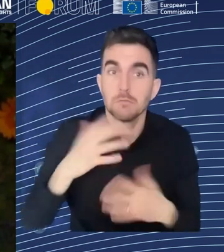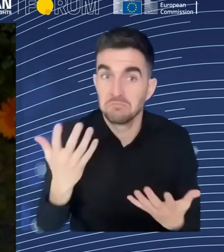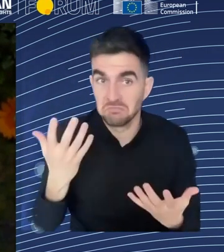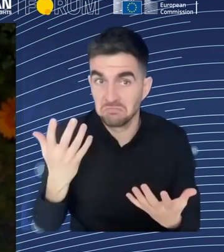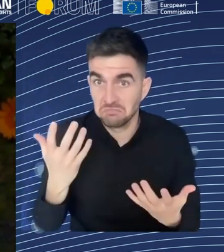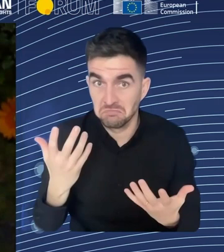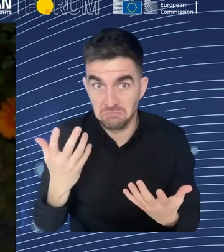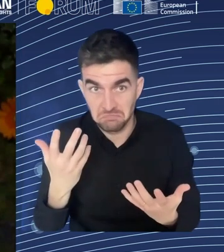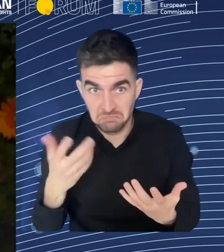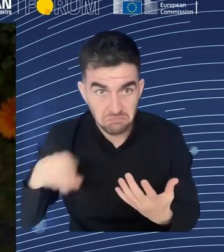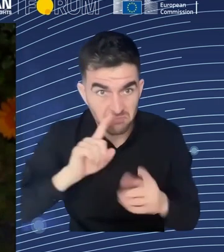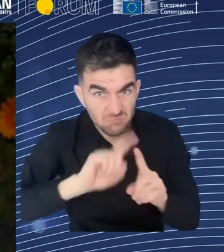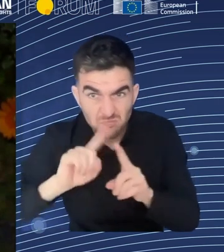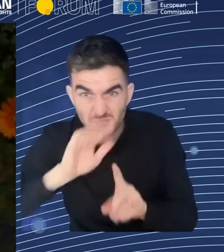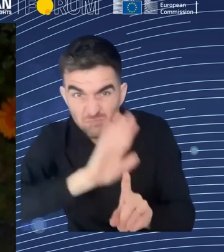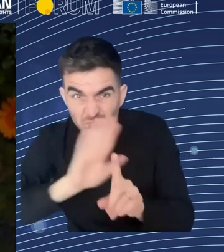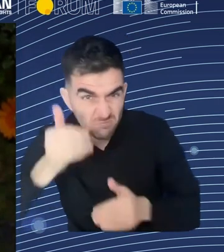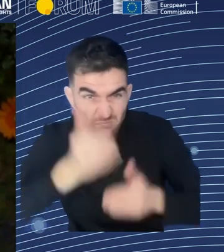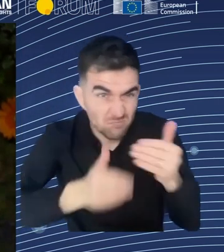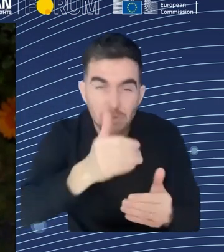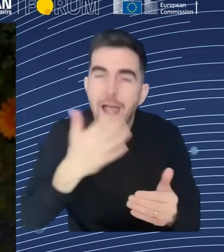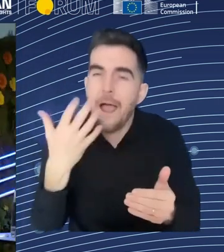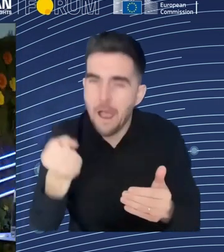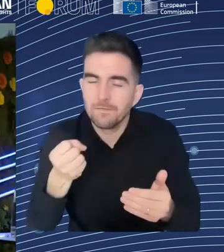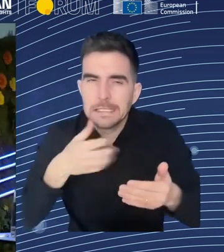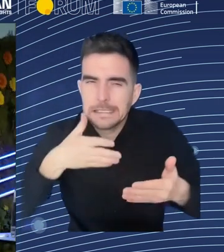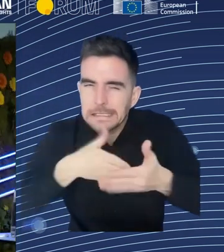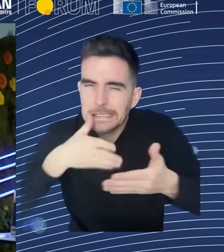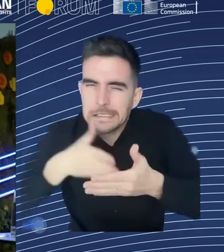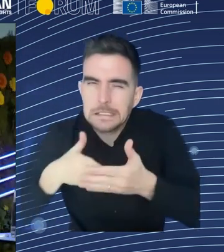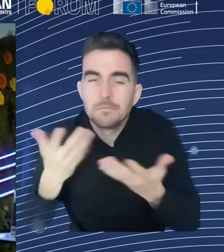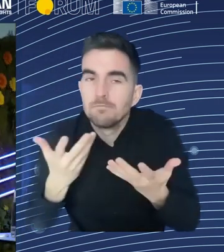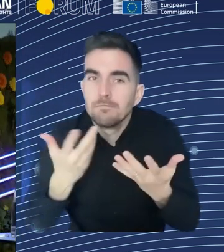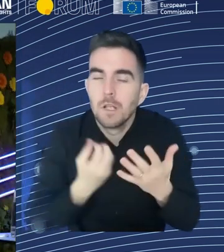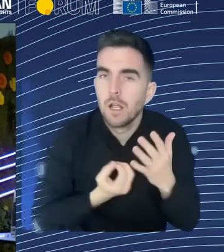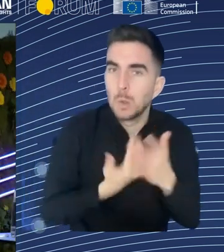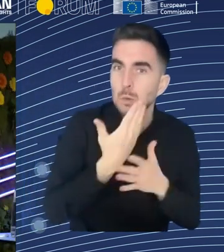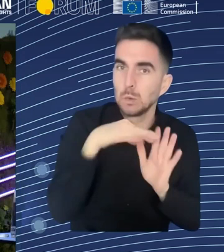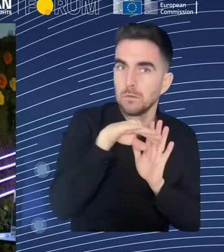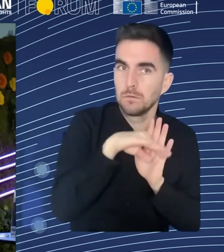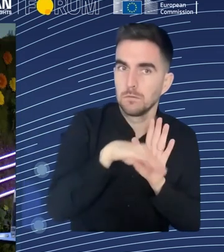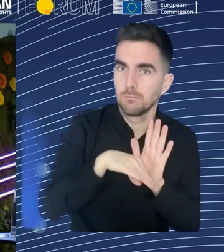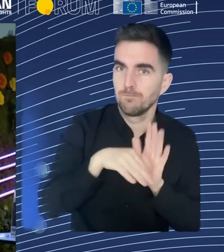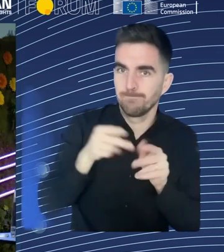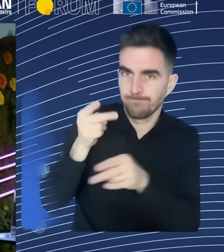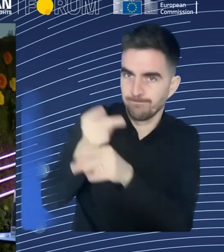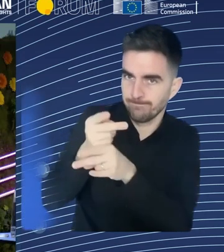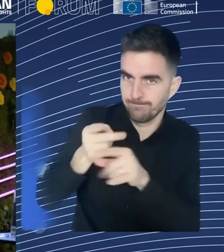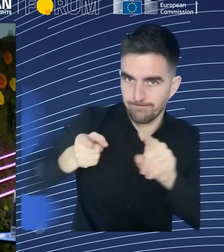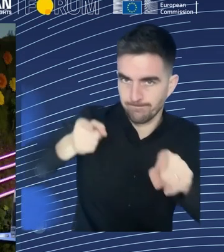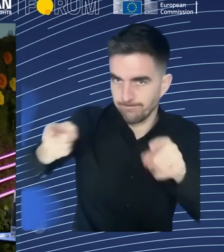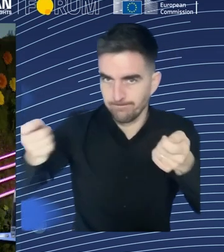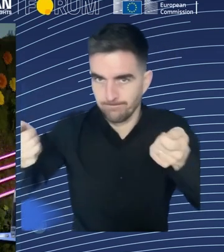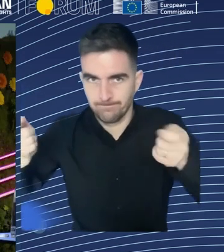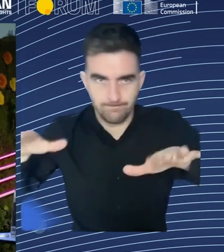agency. Now, what can law do to do that? The AI Act probably won't plug those gaps. It's definitely to be welcomed, this